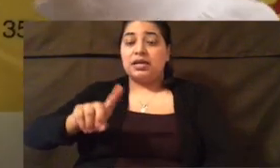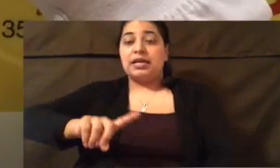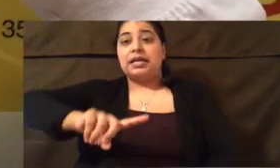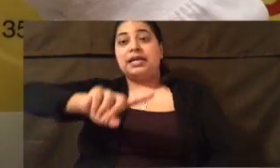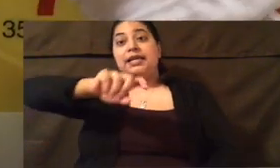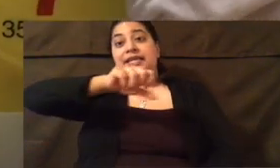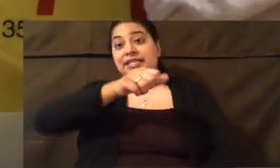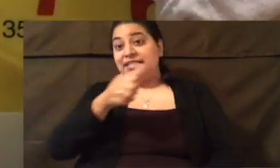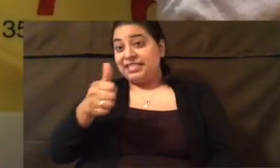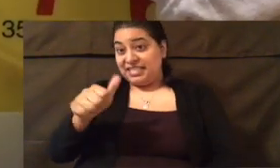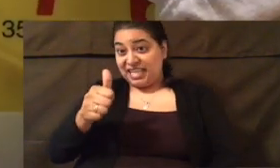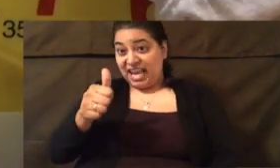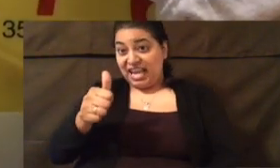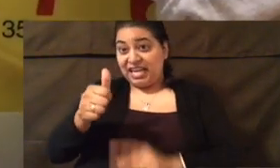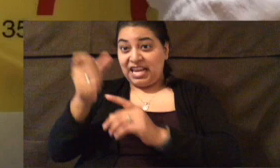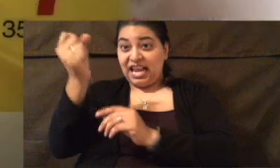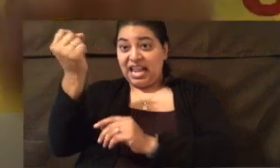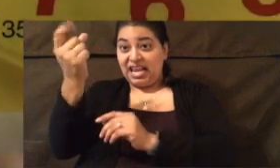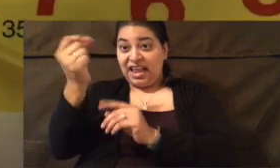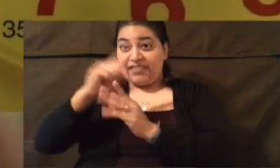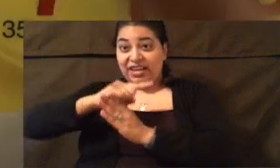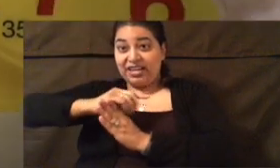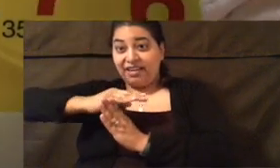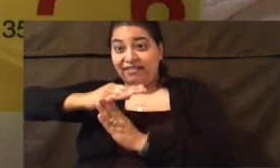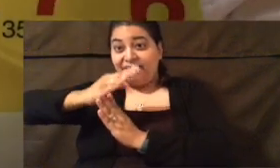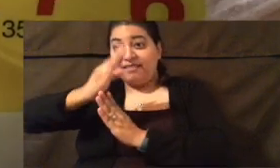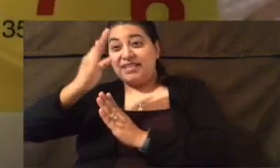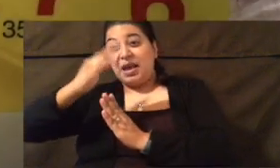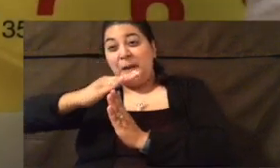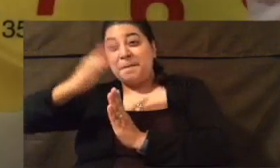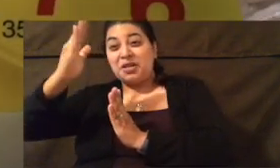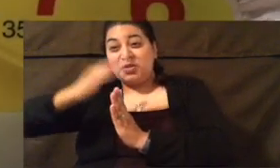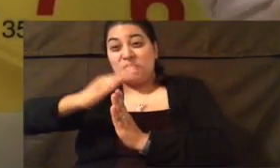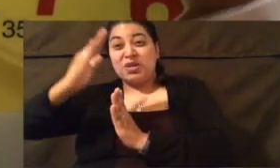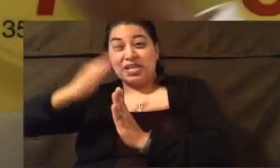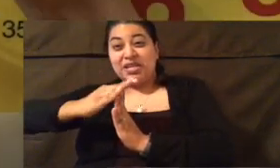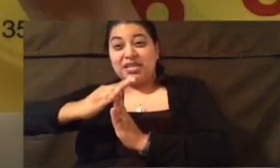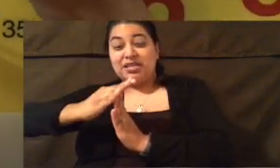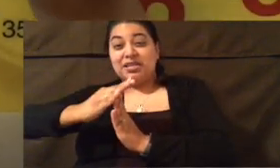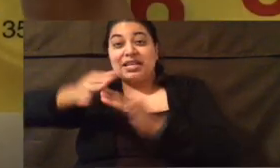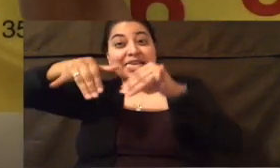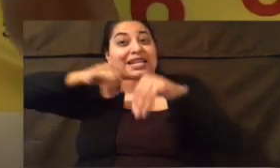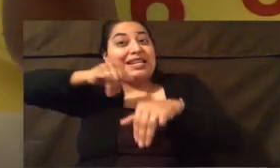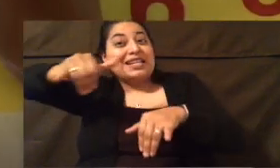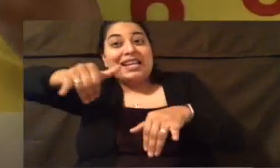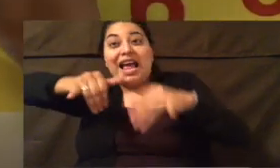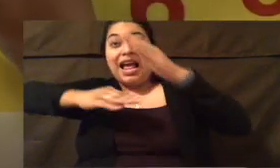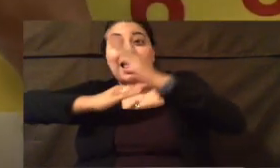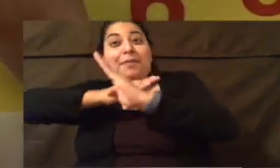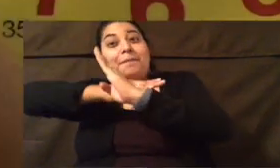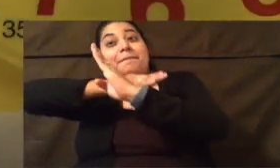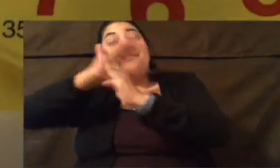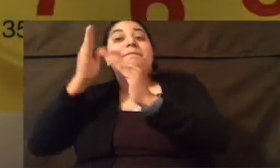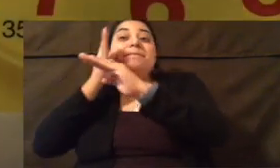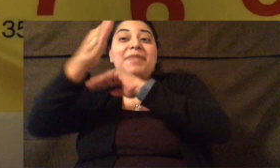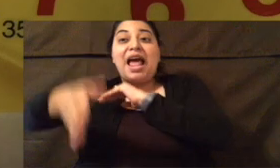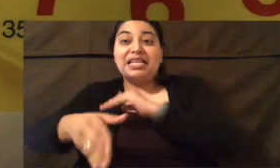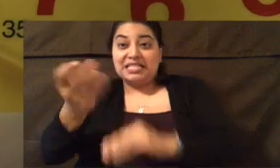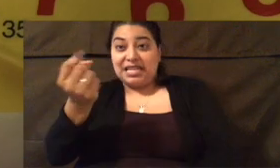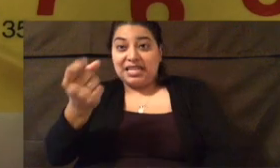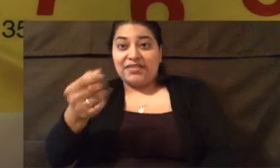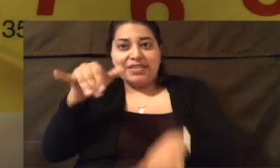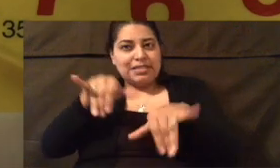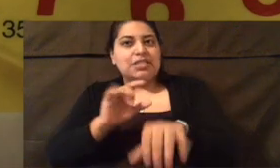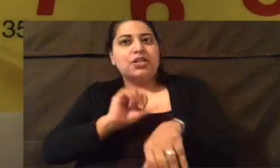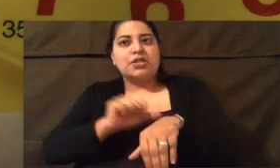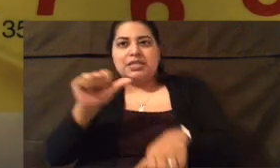here. It's between 10 and 11. Okay? But it's not yet to 11, so the hour is actually 10. Okay? So it's 10